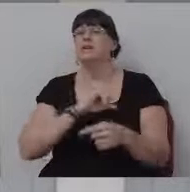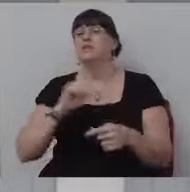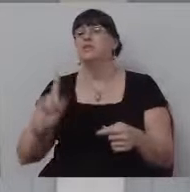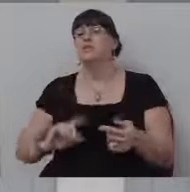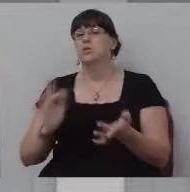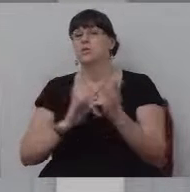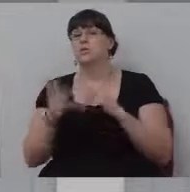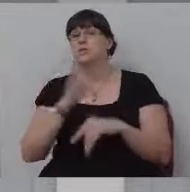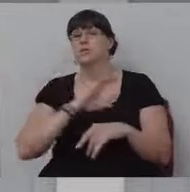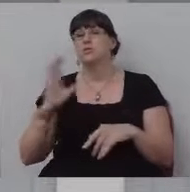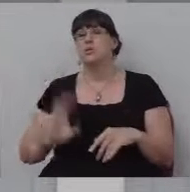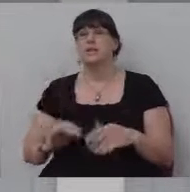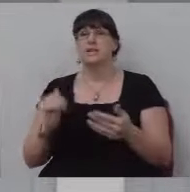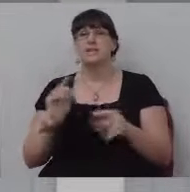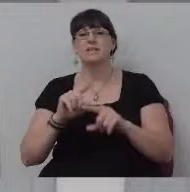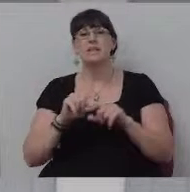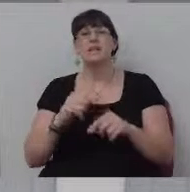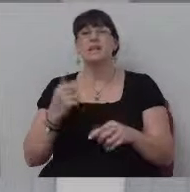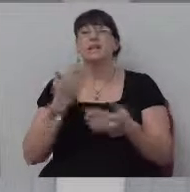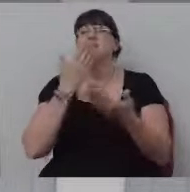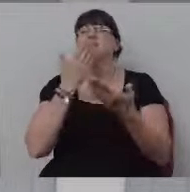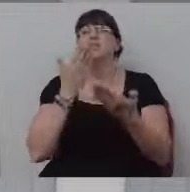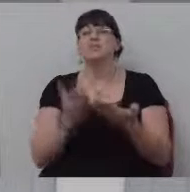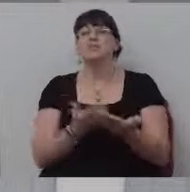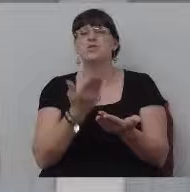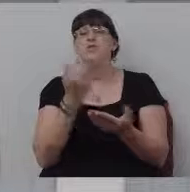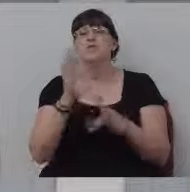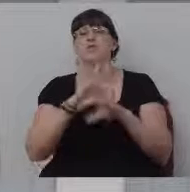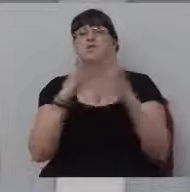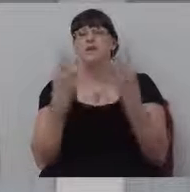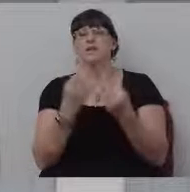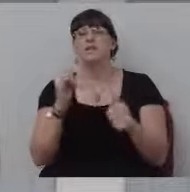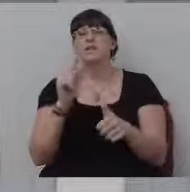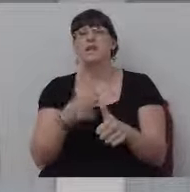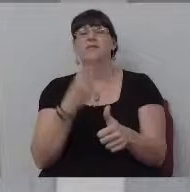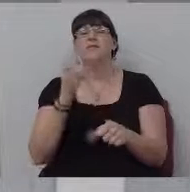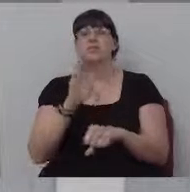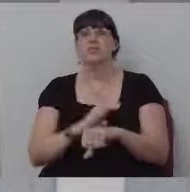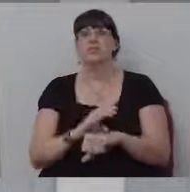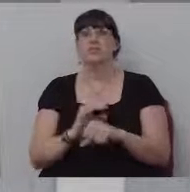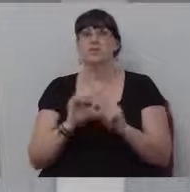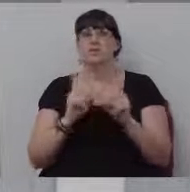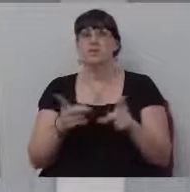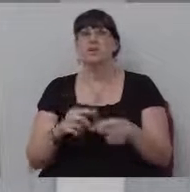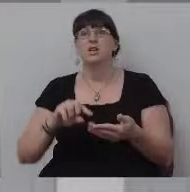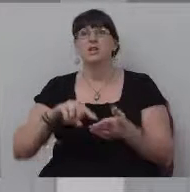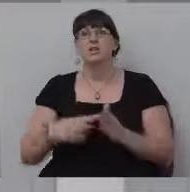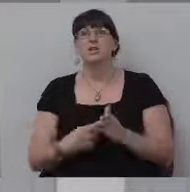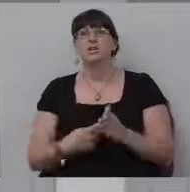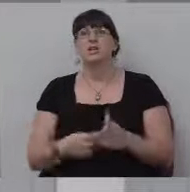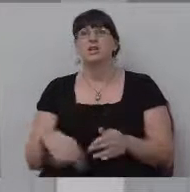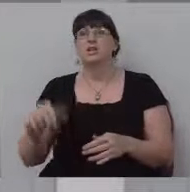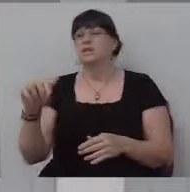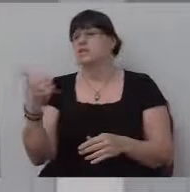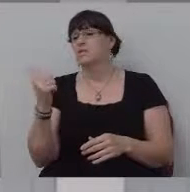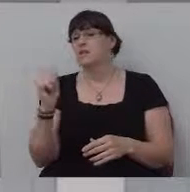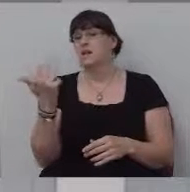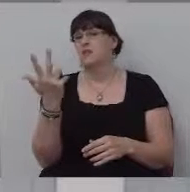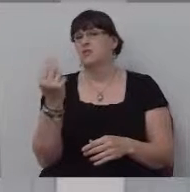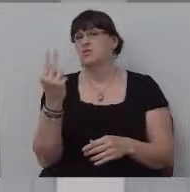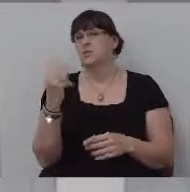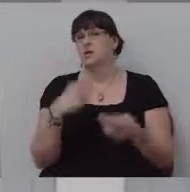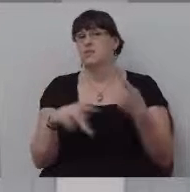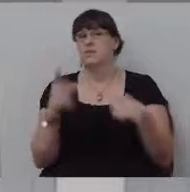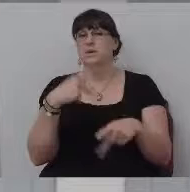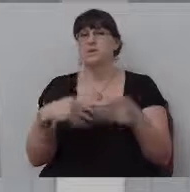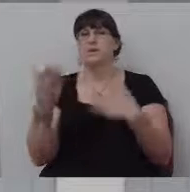in the Lord. And it's a, it's a brand new family. And that first church that I went to, I got baptized, I said, it's just getting started. were 10 or 12 people that